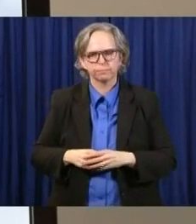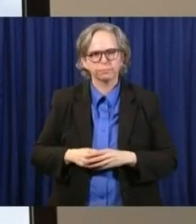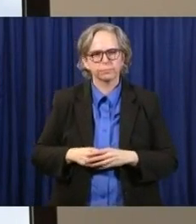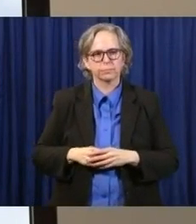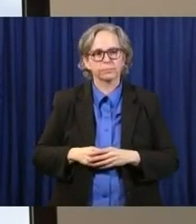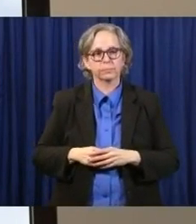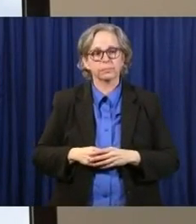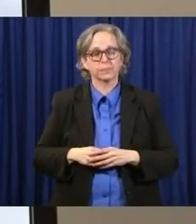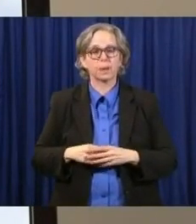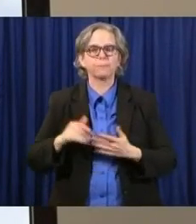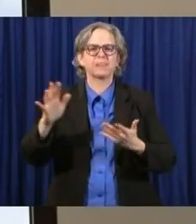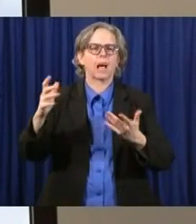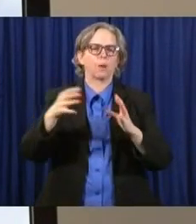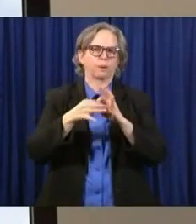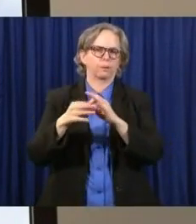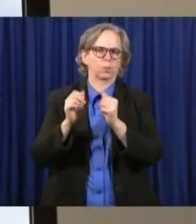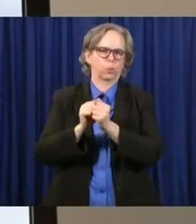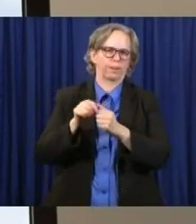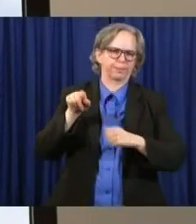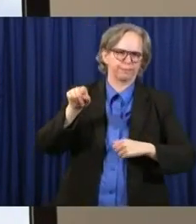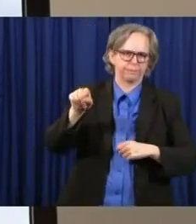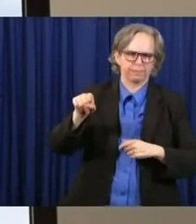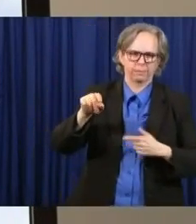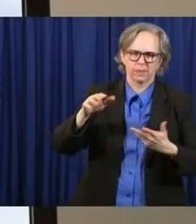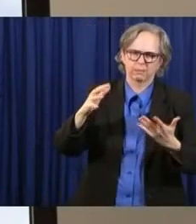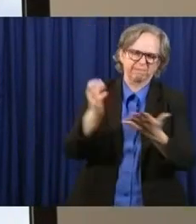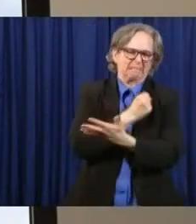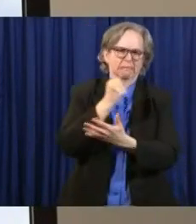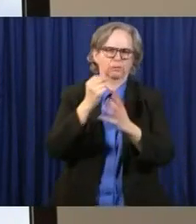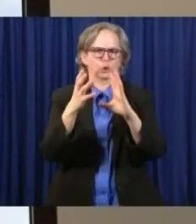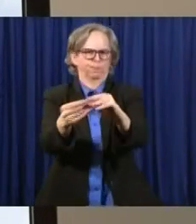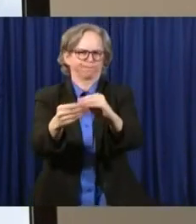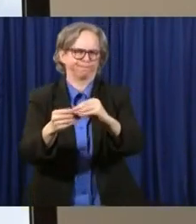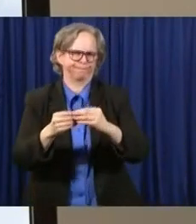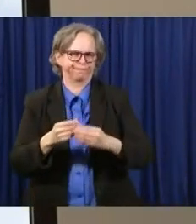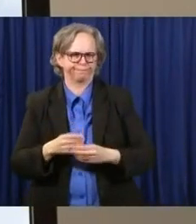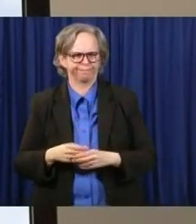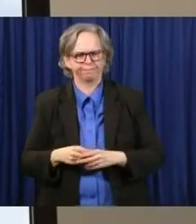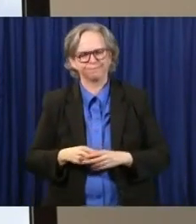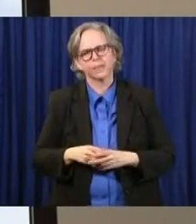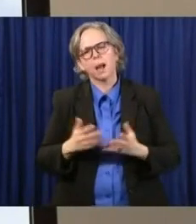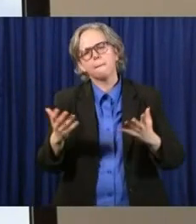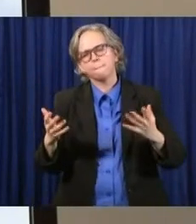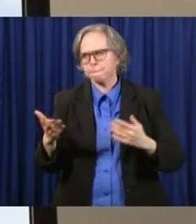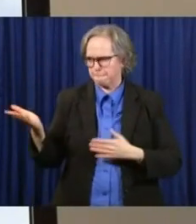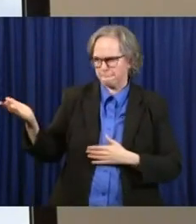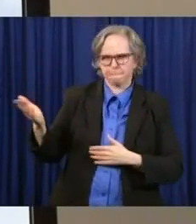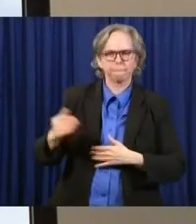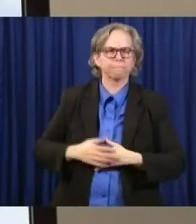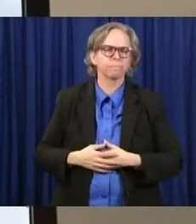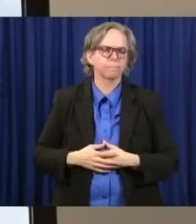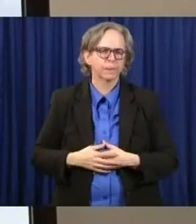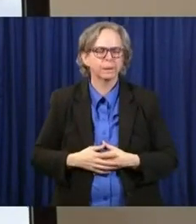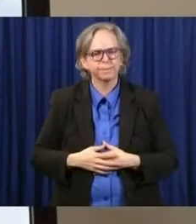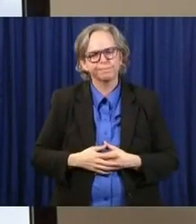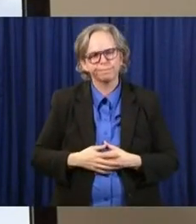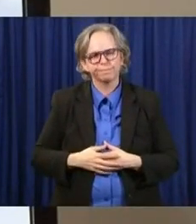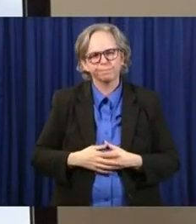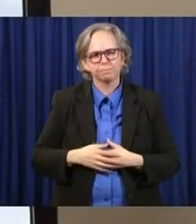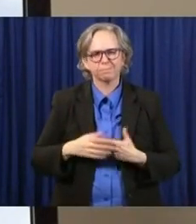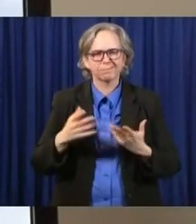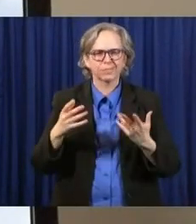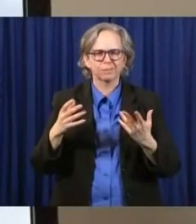kind of along the lines of what the governor and lieutenant governor just said. There